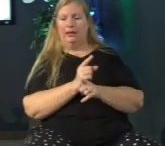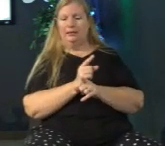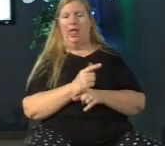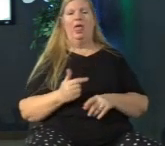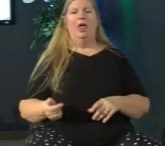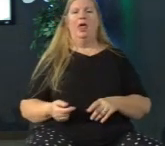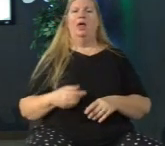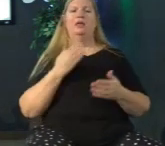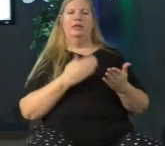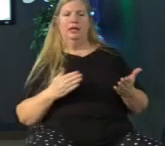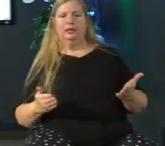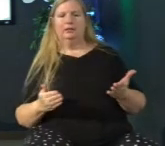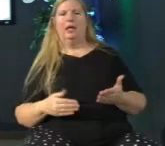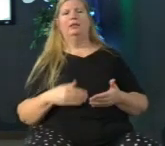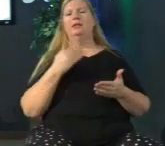things that should bring you glory